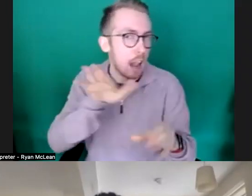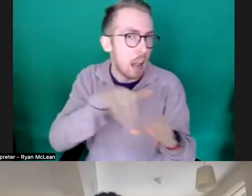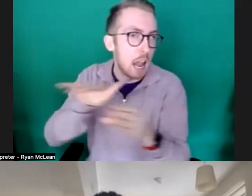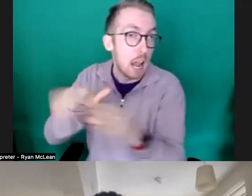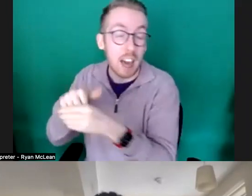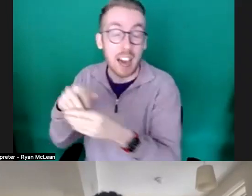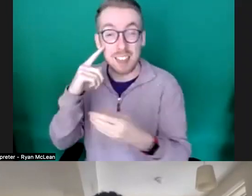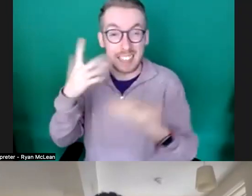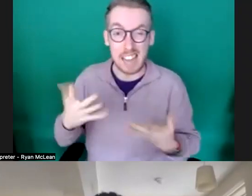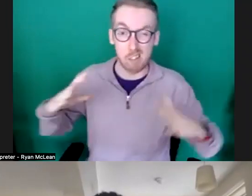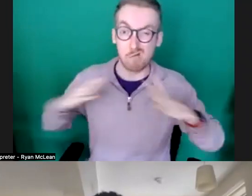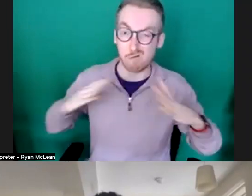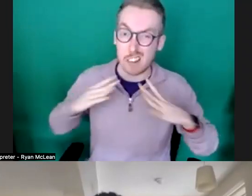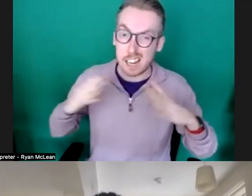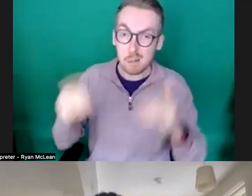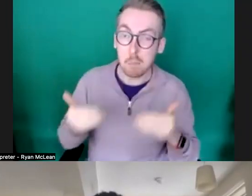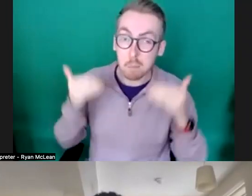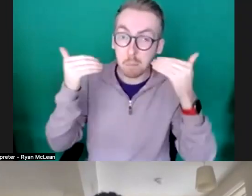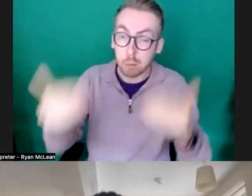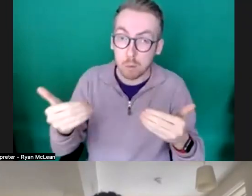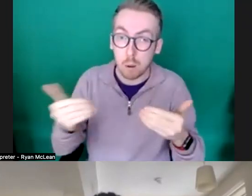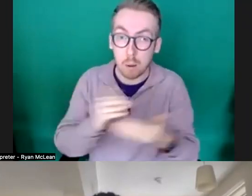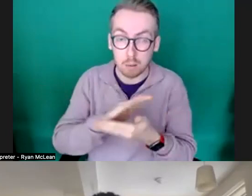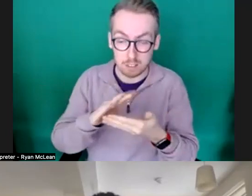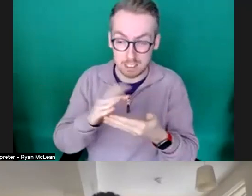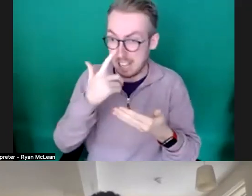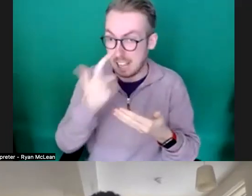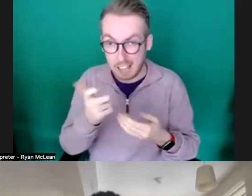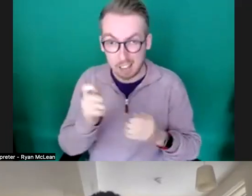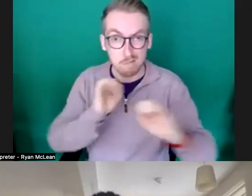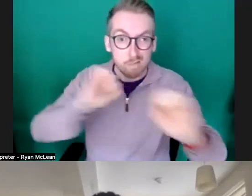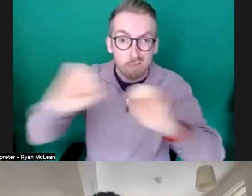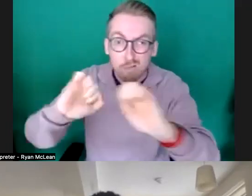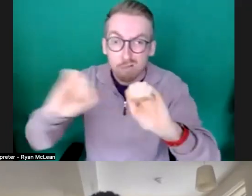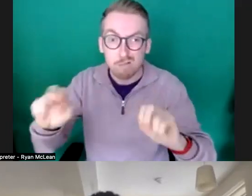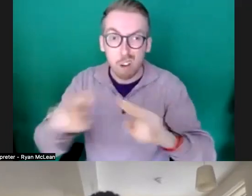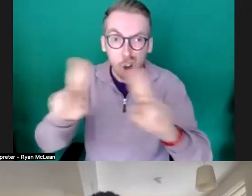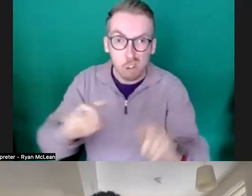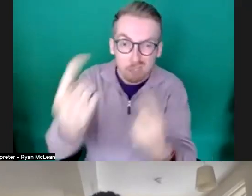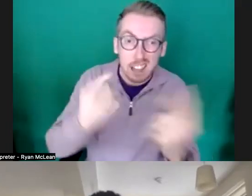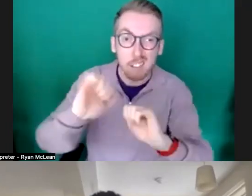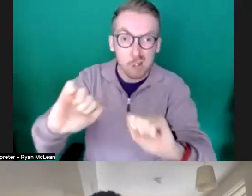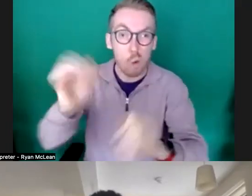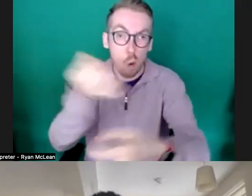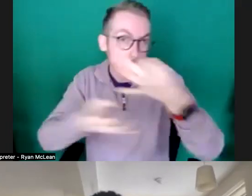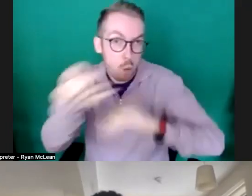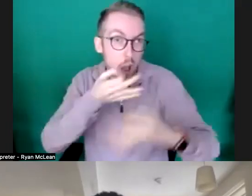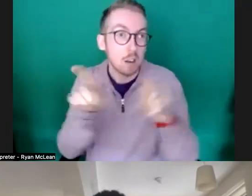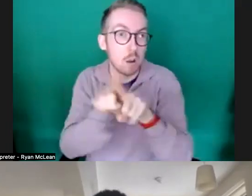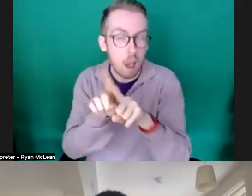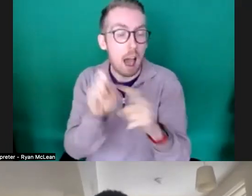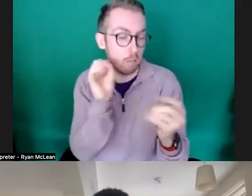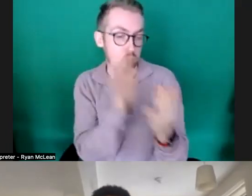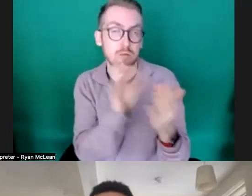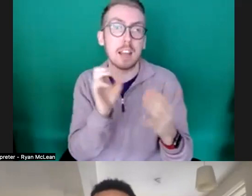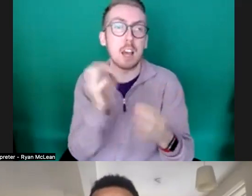about ready to move on to starting to answer uh some questions from people and we do have the q a kind of